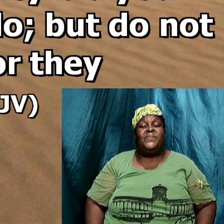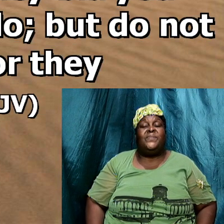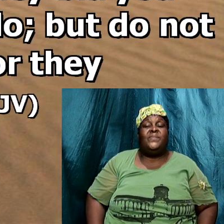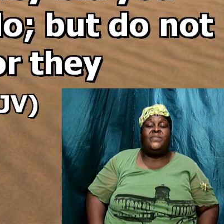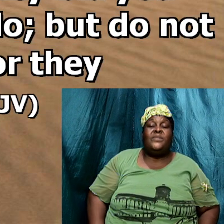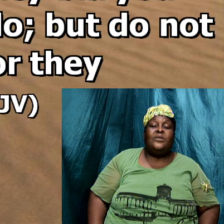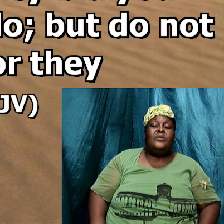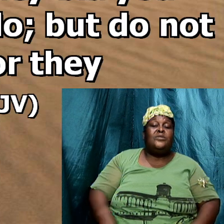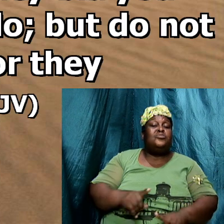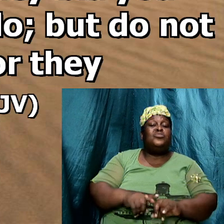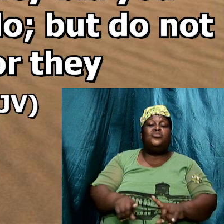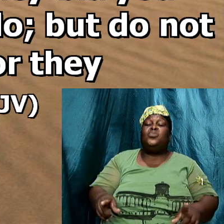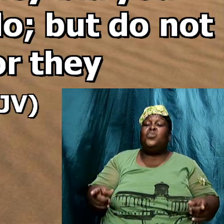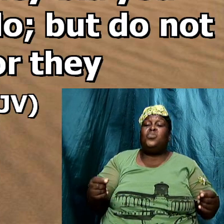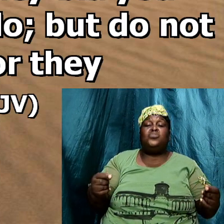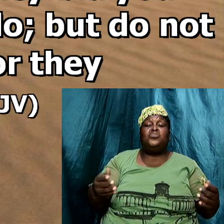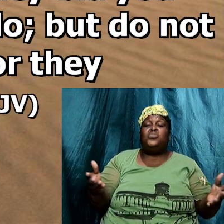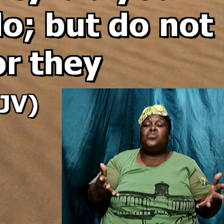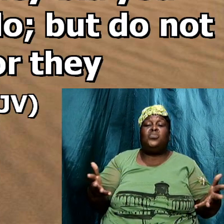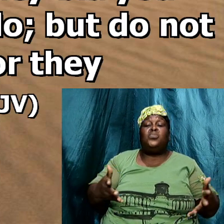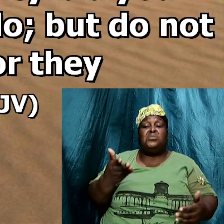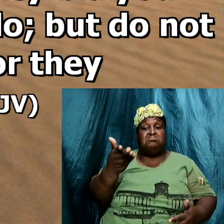But don't do What they do